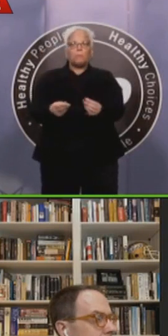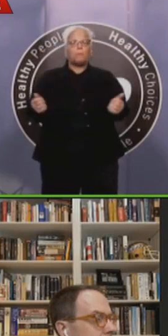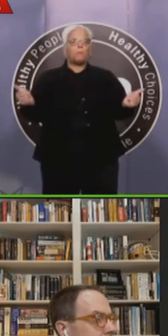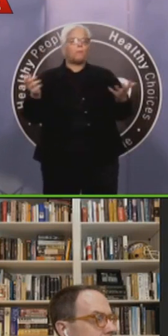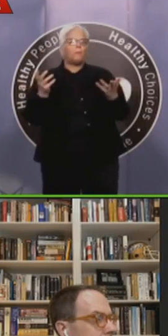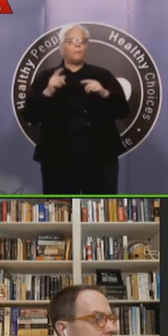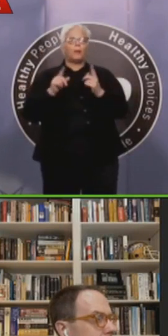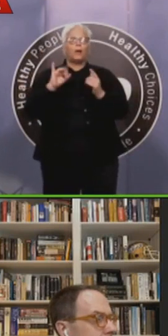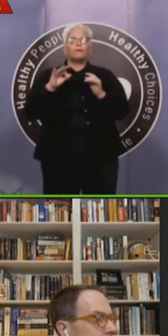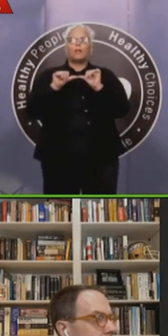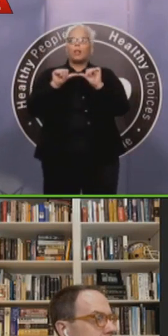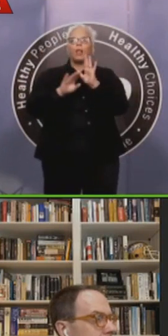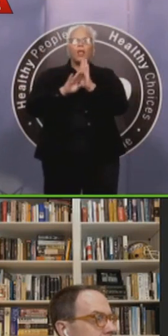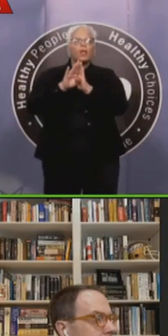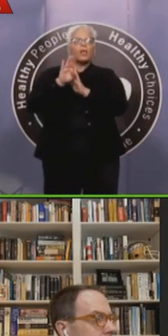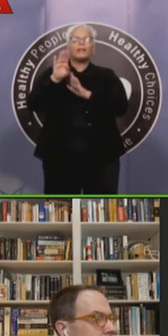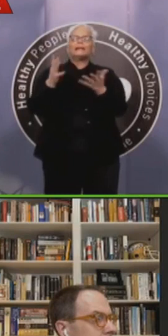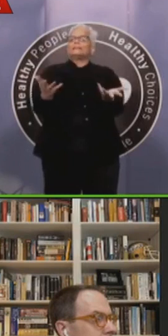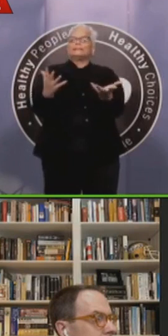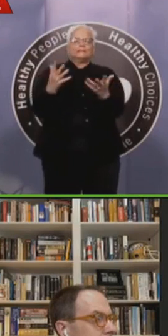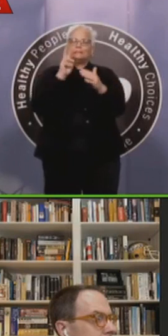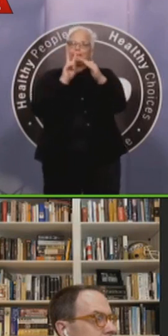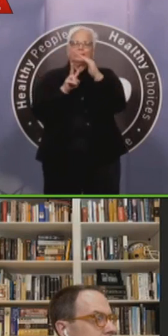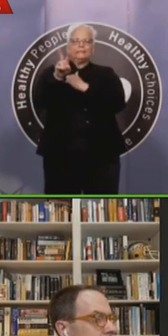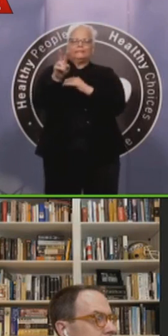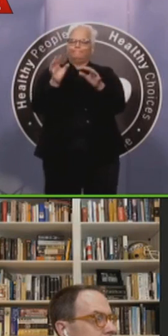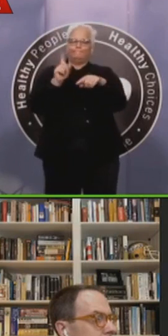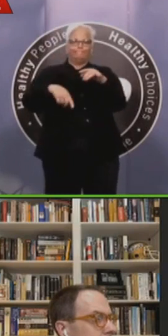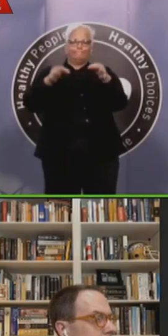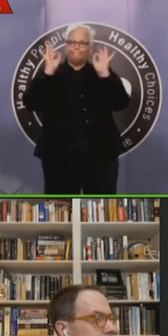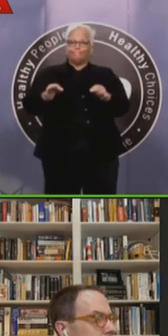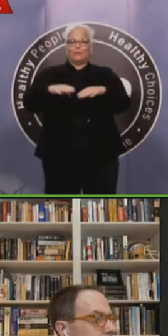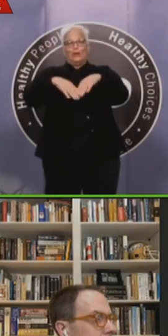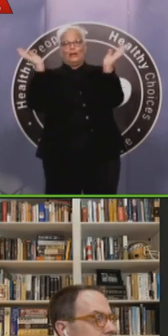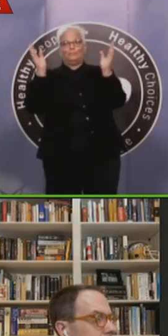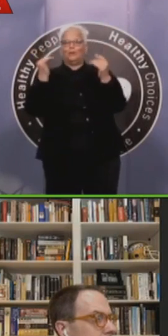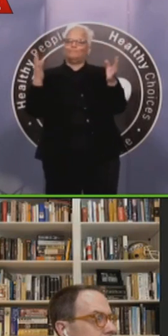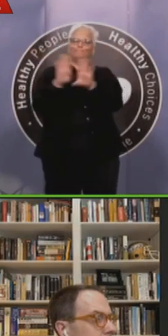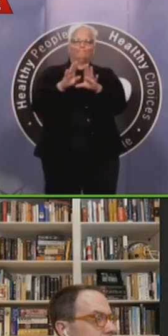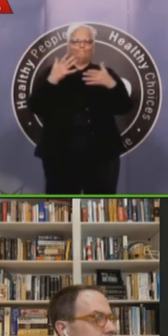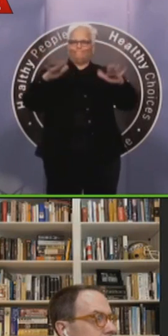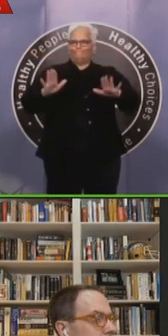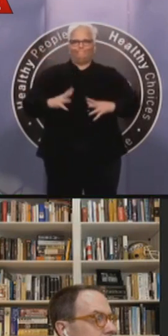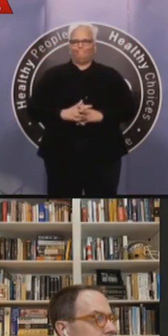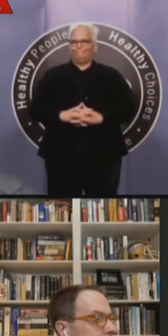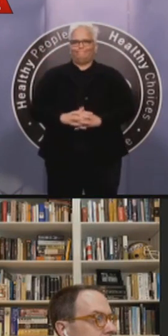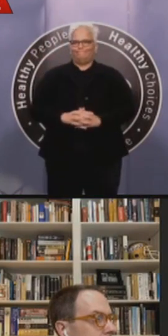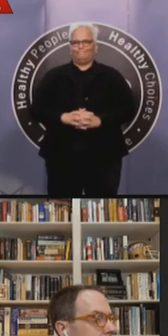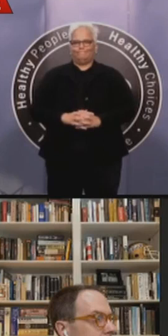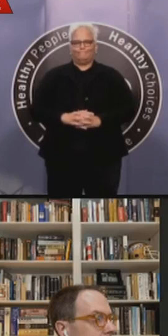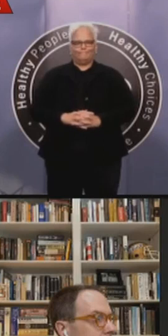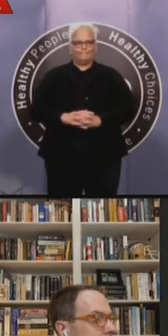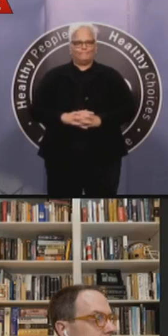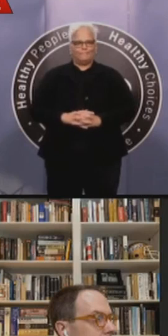here for care? And are we prepared for more people from rural counties coming to Tulsa? So that, that